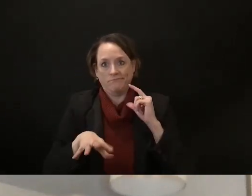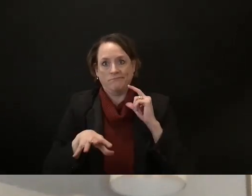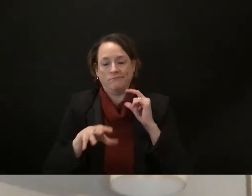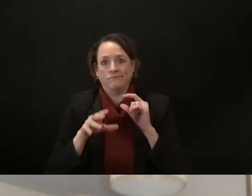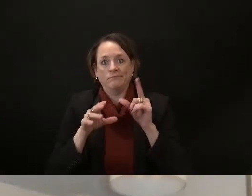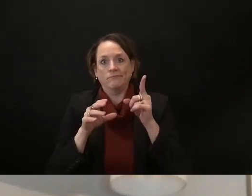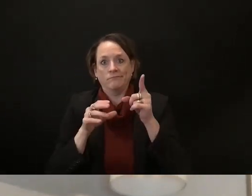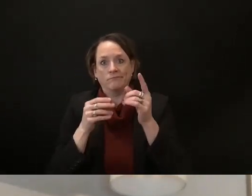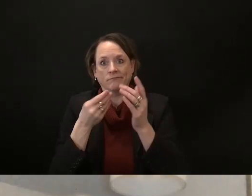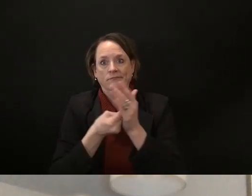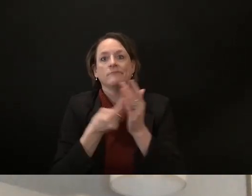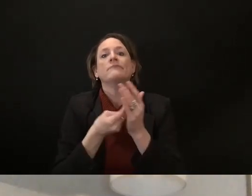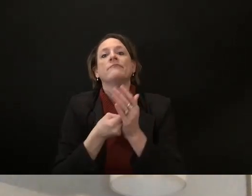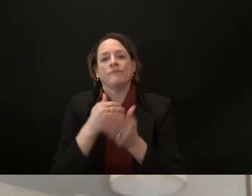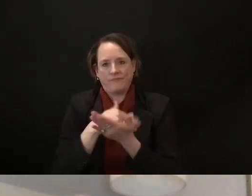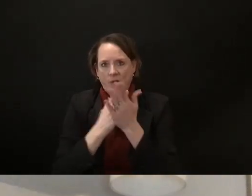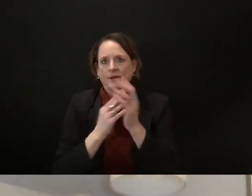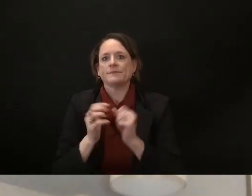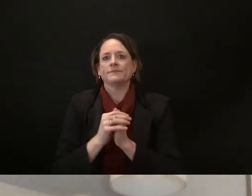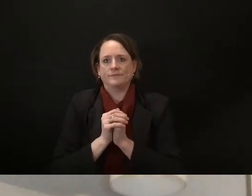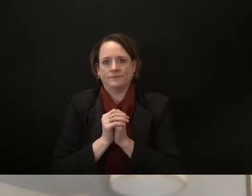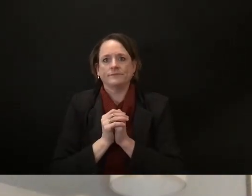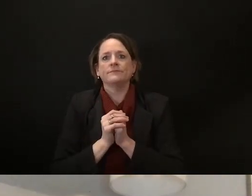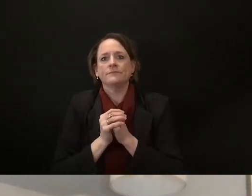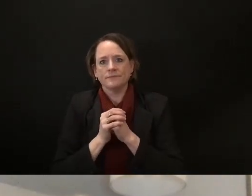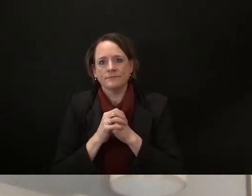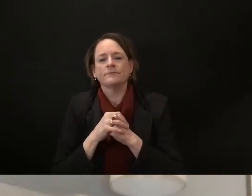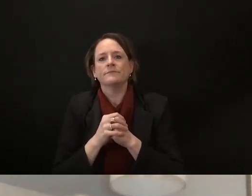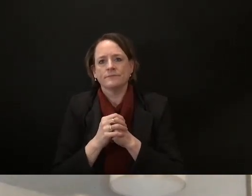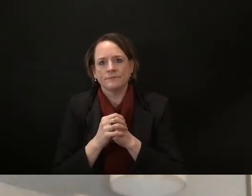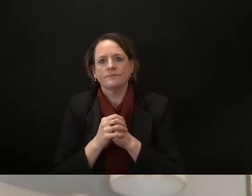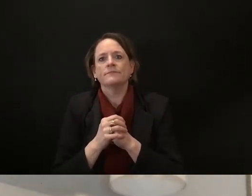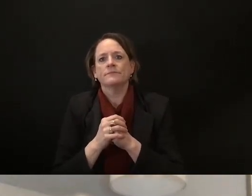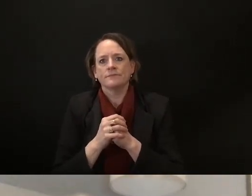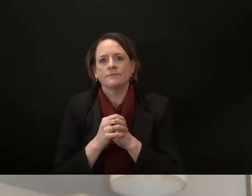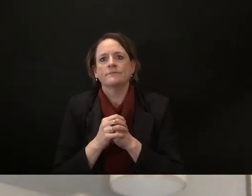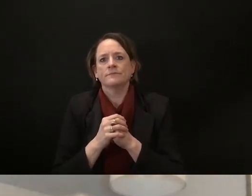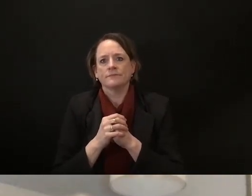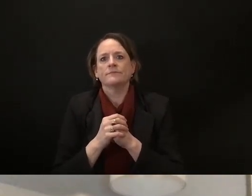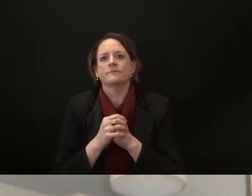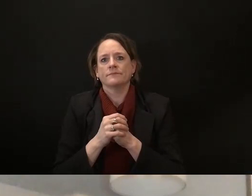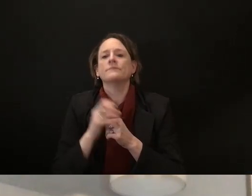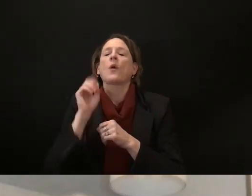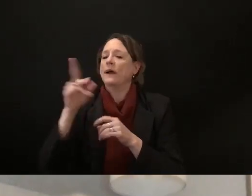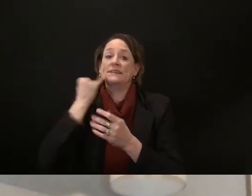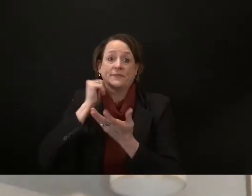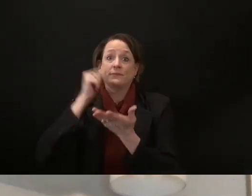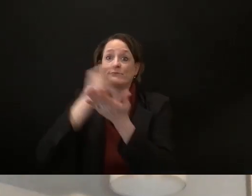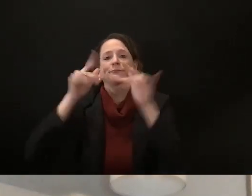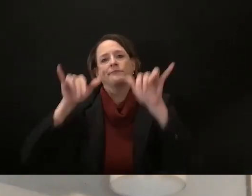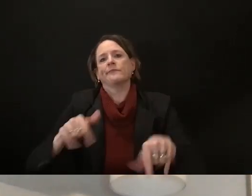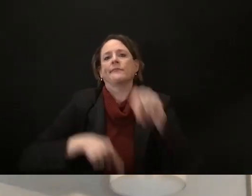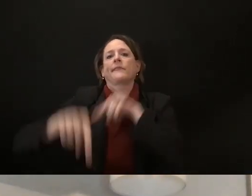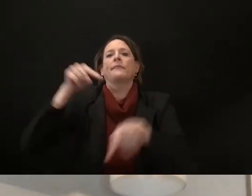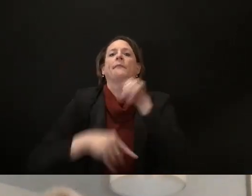of uh july 1st it would just kind of continue but uh they were able to pass it before in time two years ago um which is good